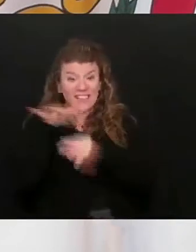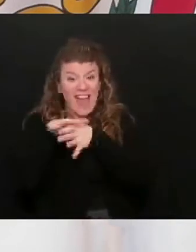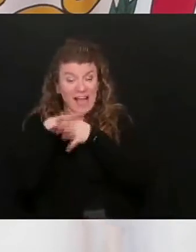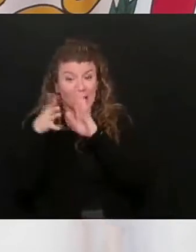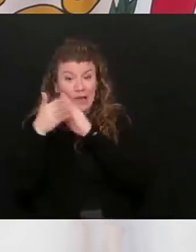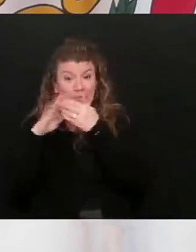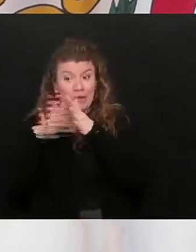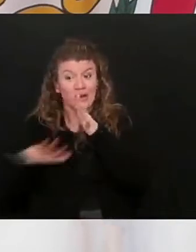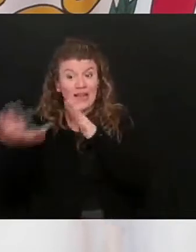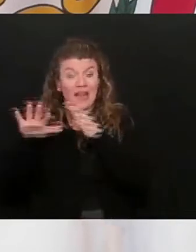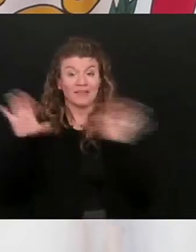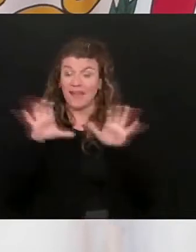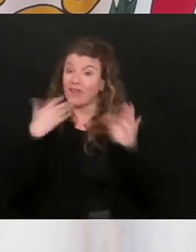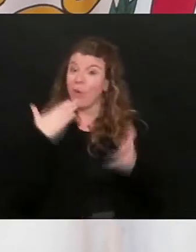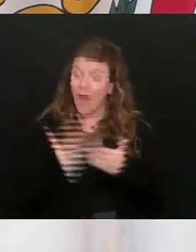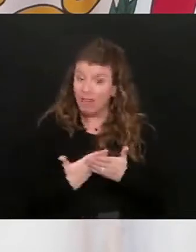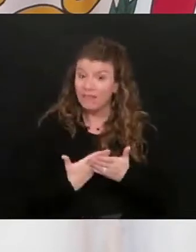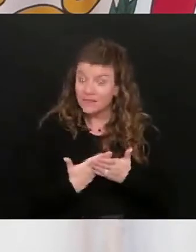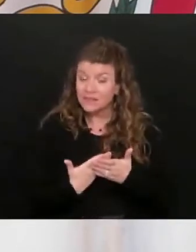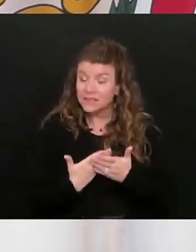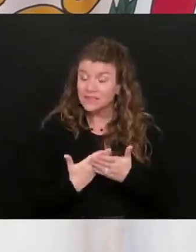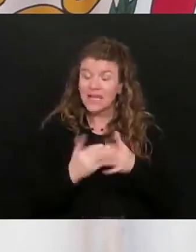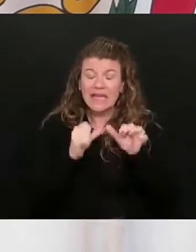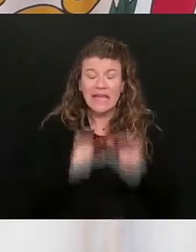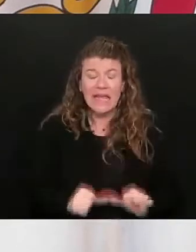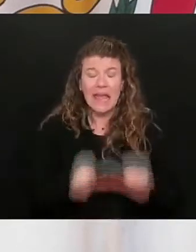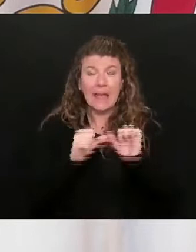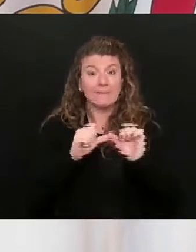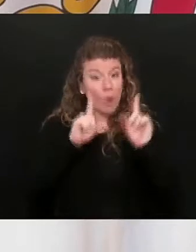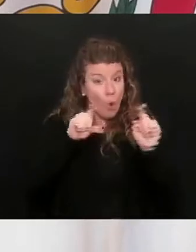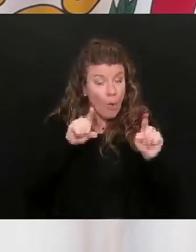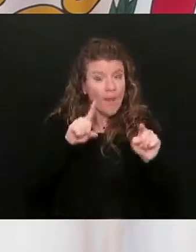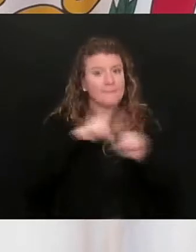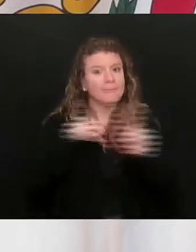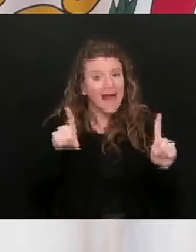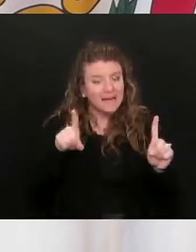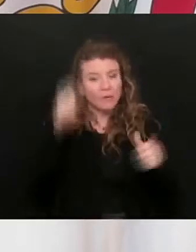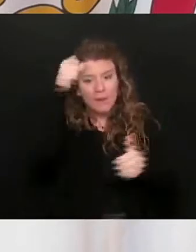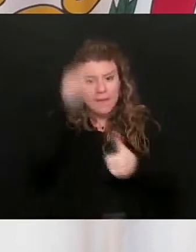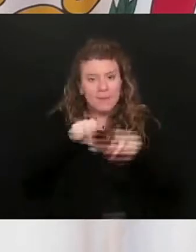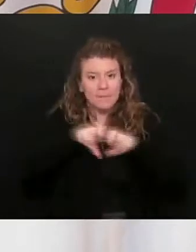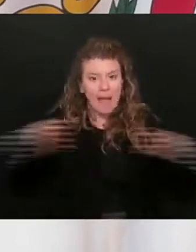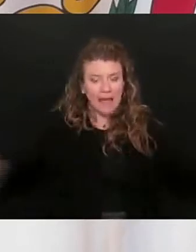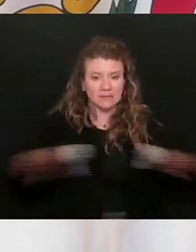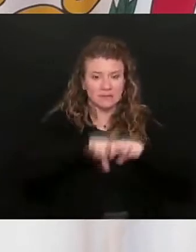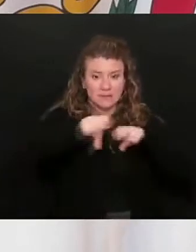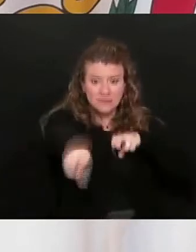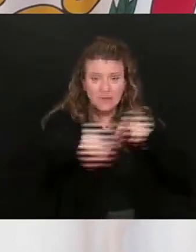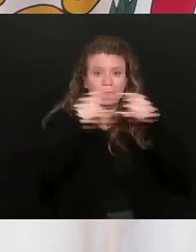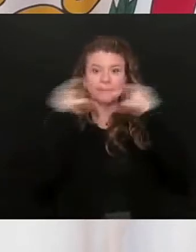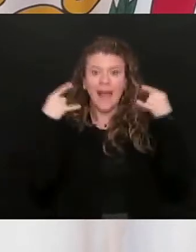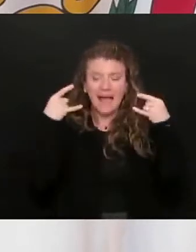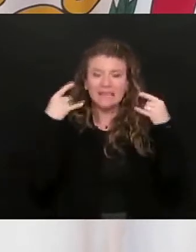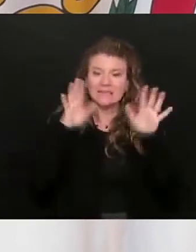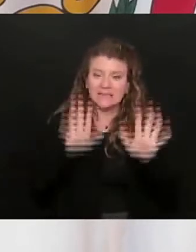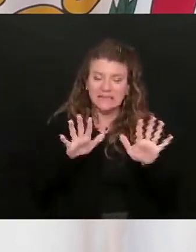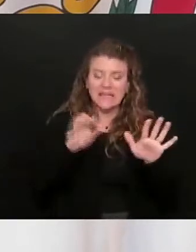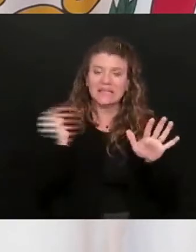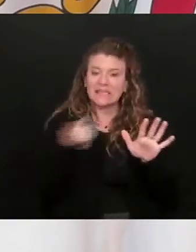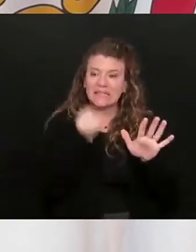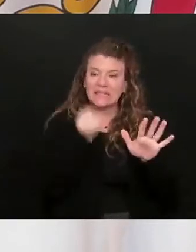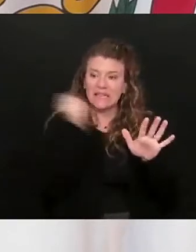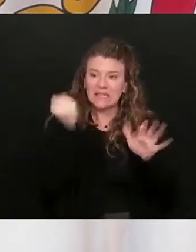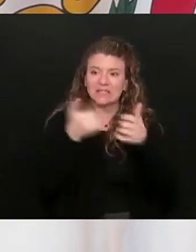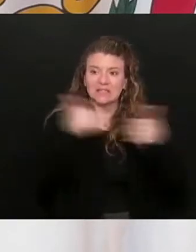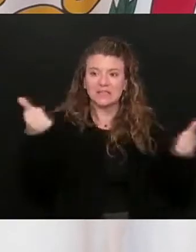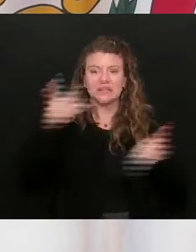phenomenally well. Keep that pew in between you and wear that mask. They're just a little bit longer. Maintain that social distancing.